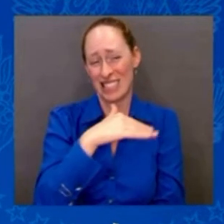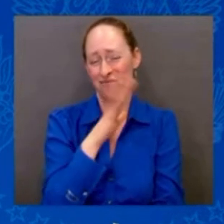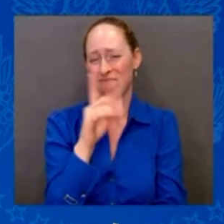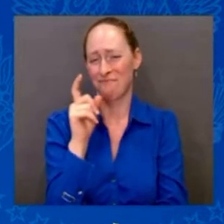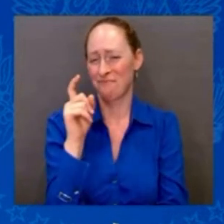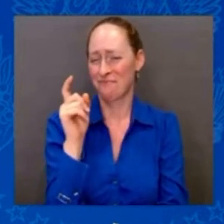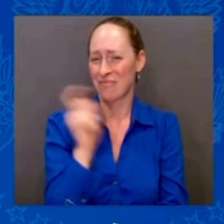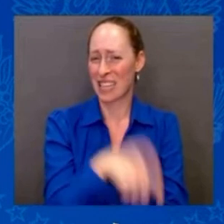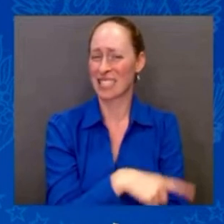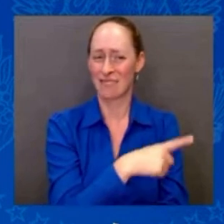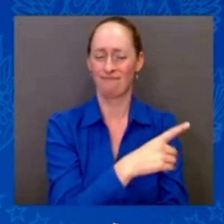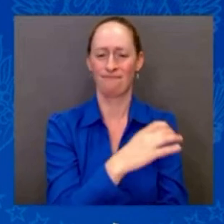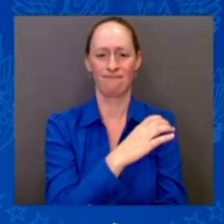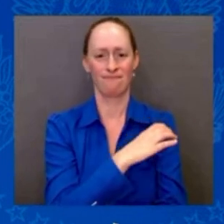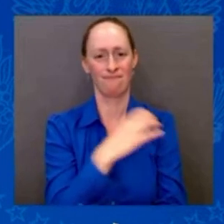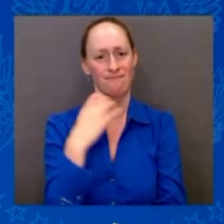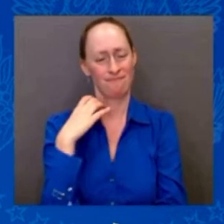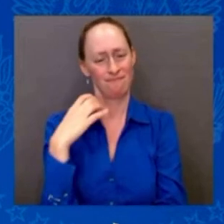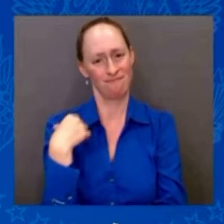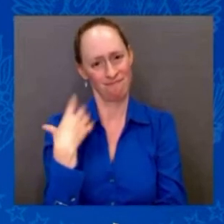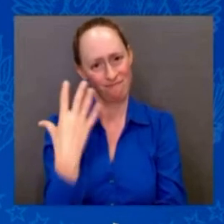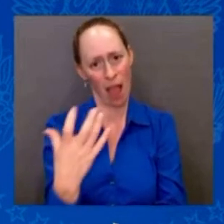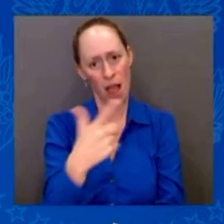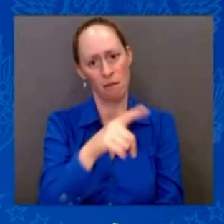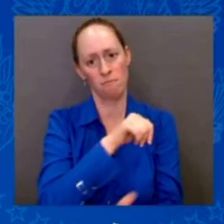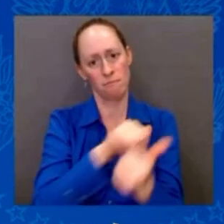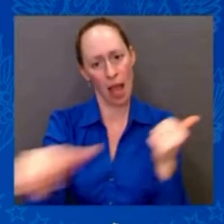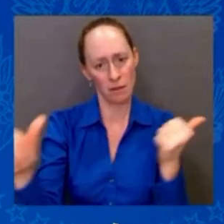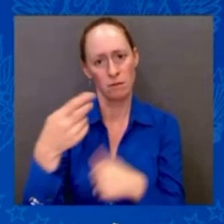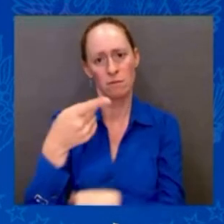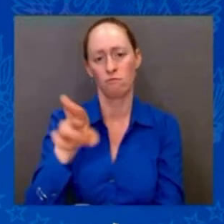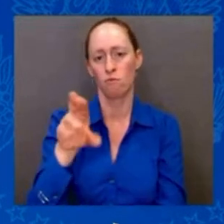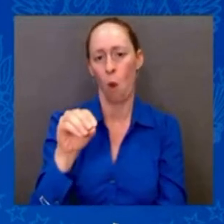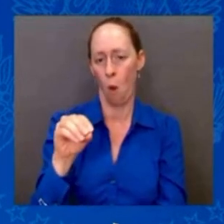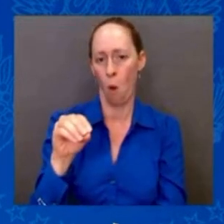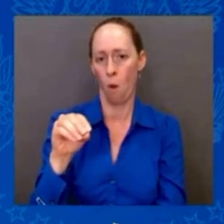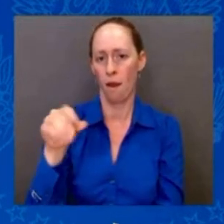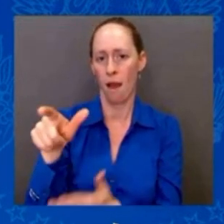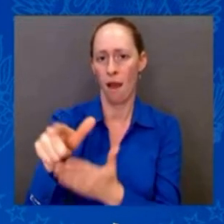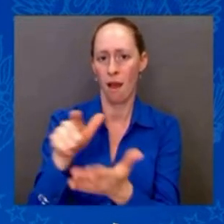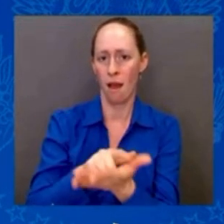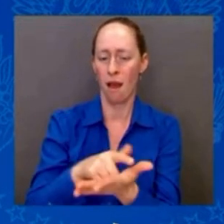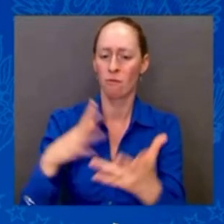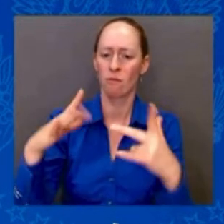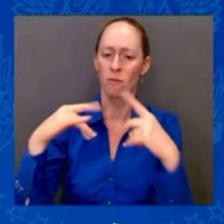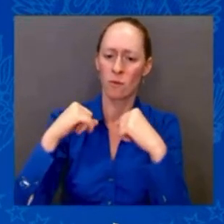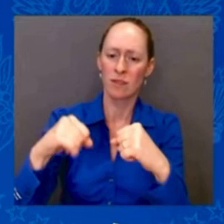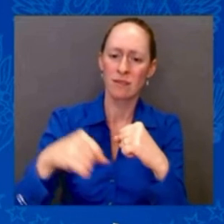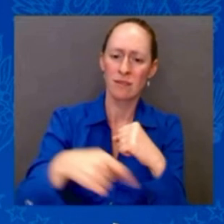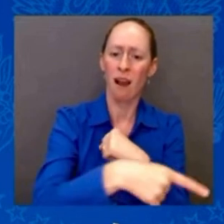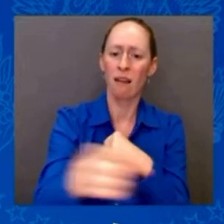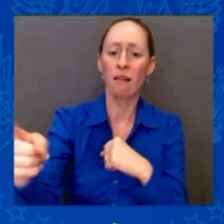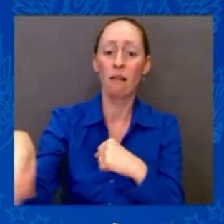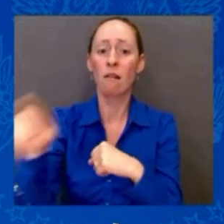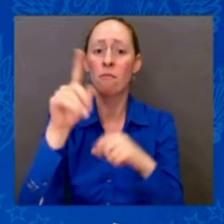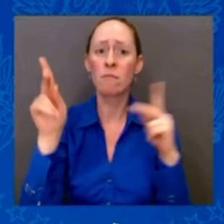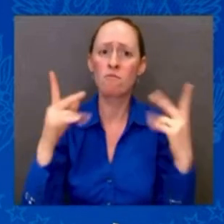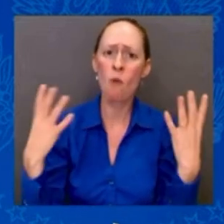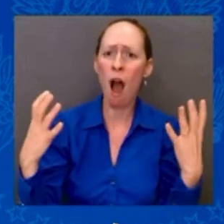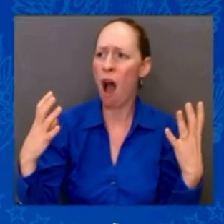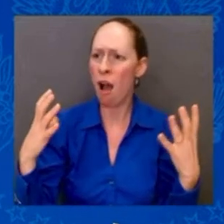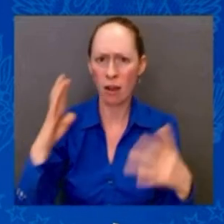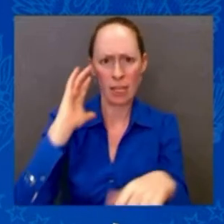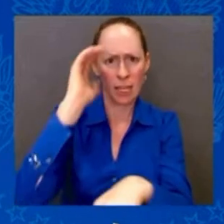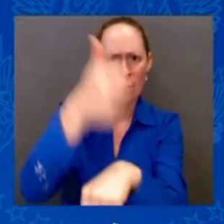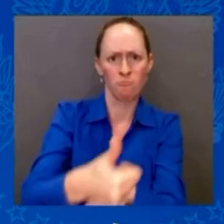Act, the PRO Act, which makes it easier for workers to organize unions and more difficult for businesses to engage in unfair